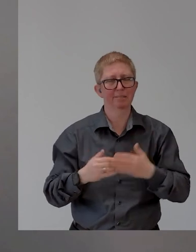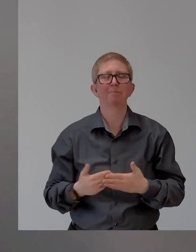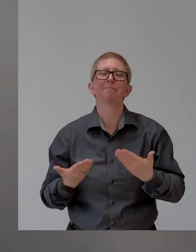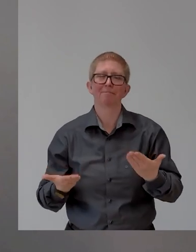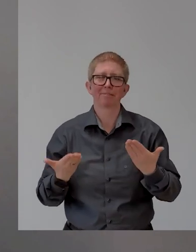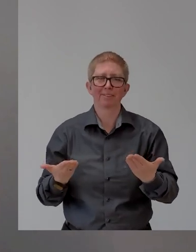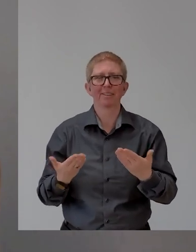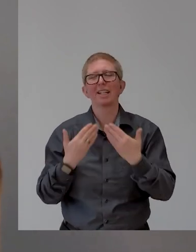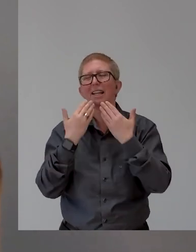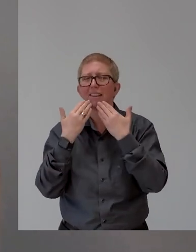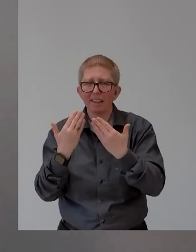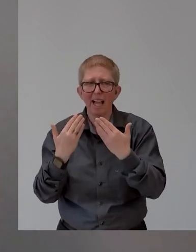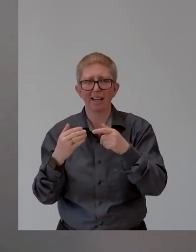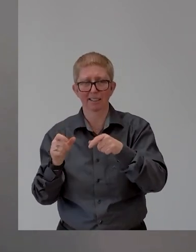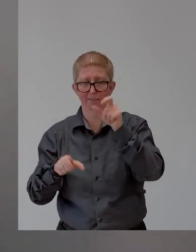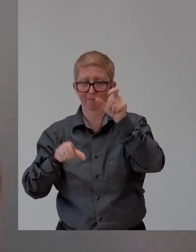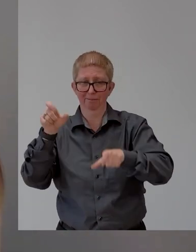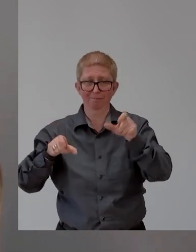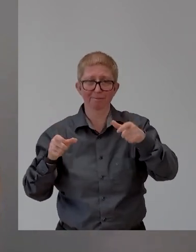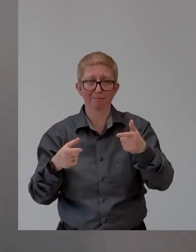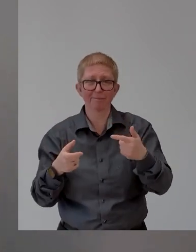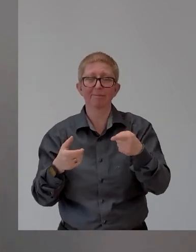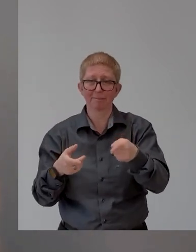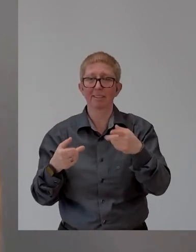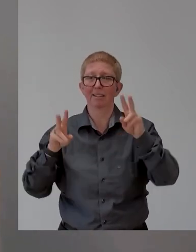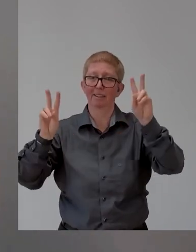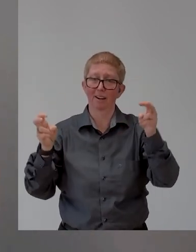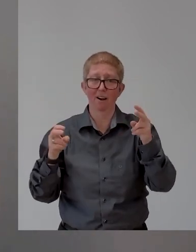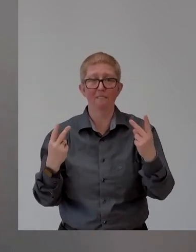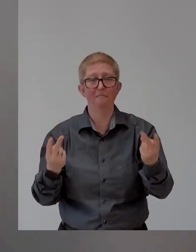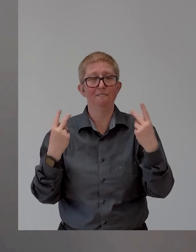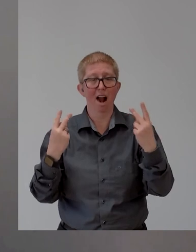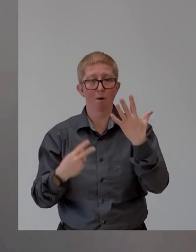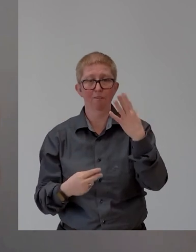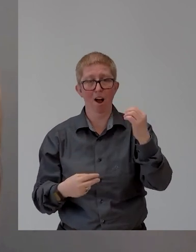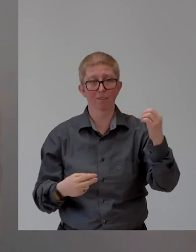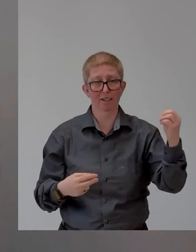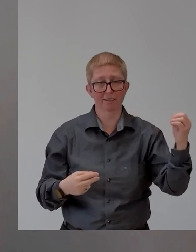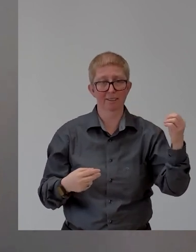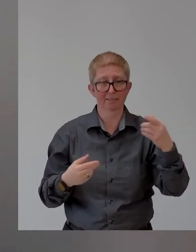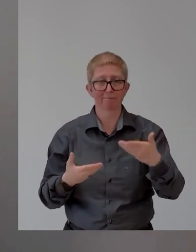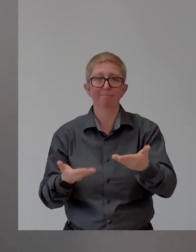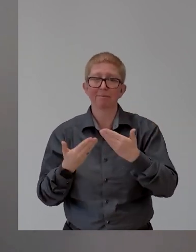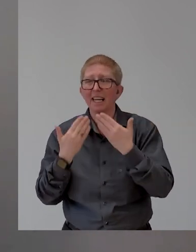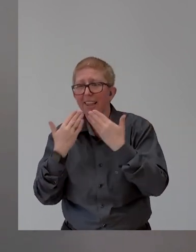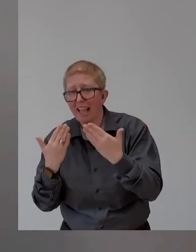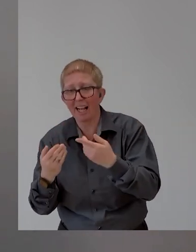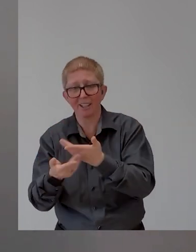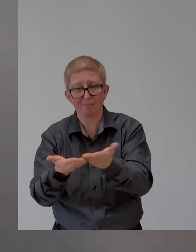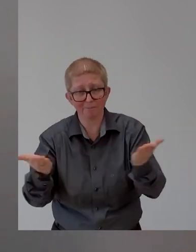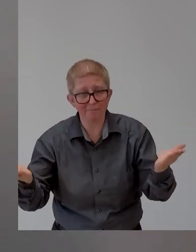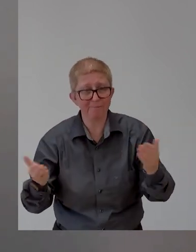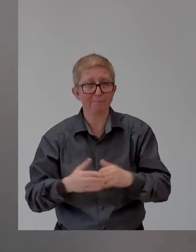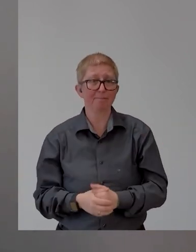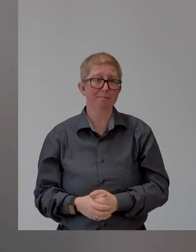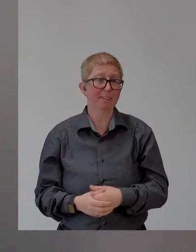all the leaders that are willing to stand up to learn, to say that they don't have the answers to willing to ask the questions. And I think that's really